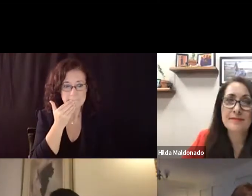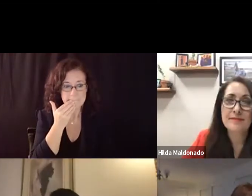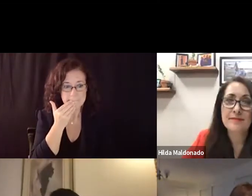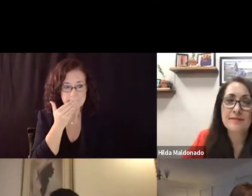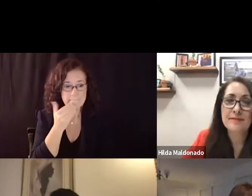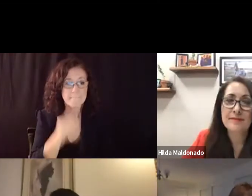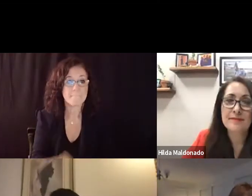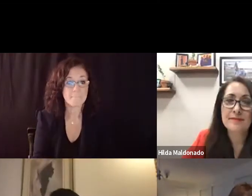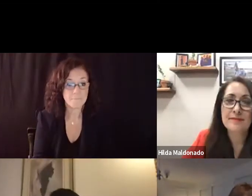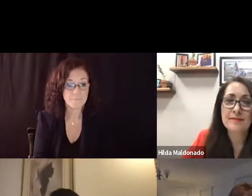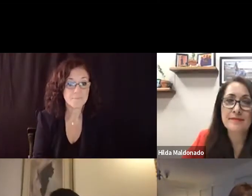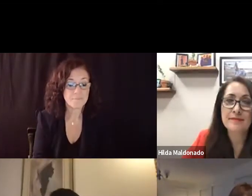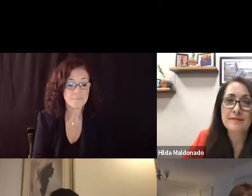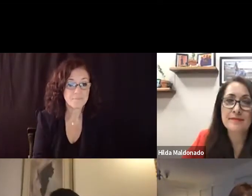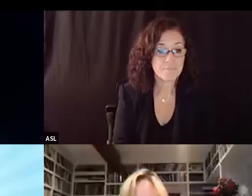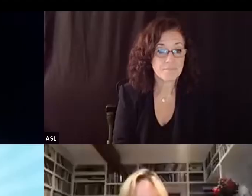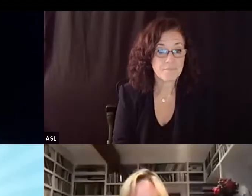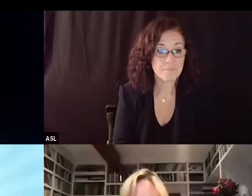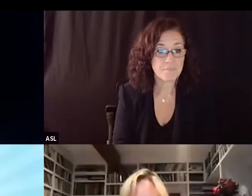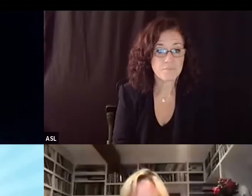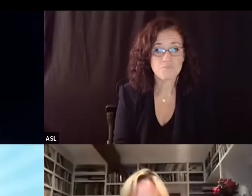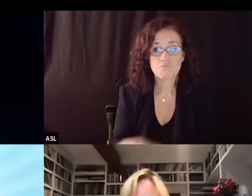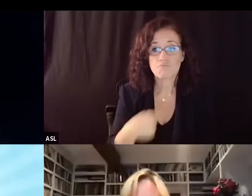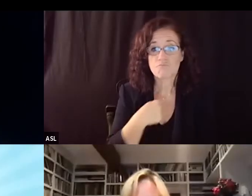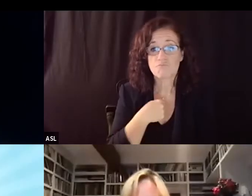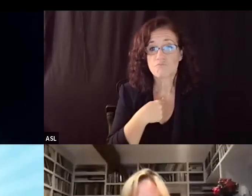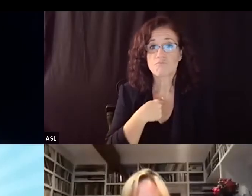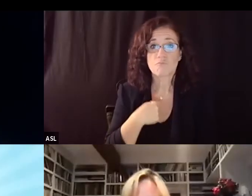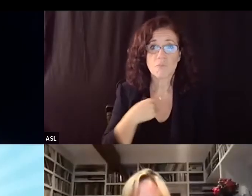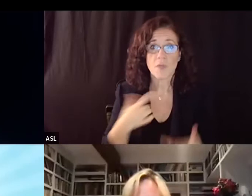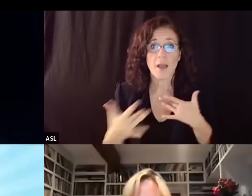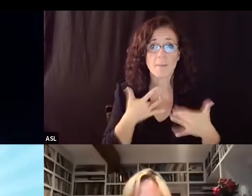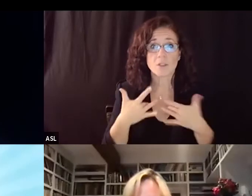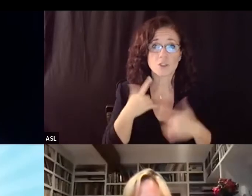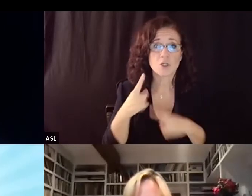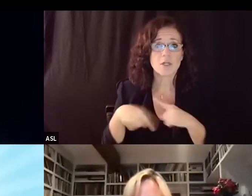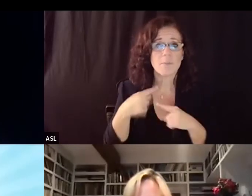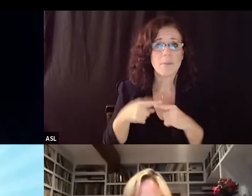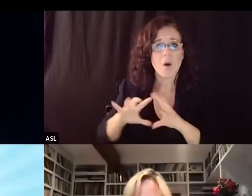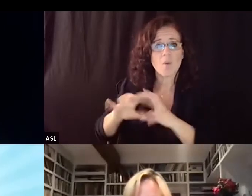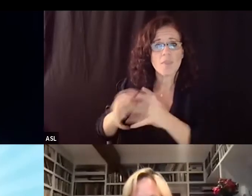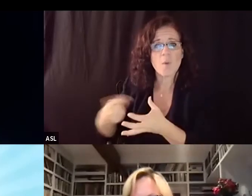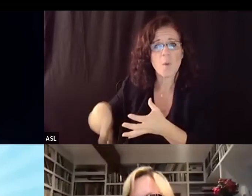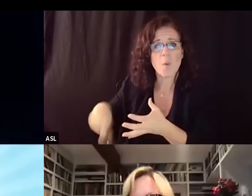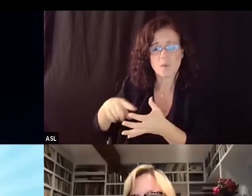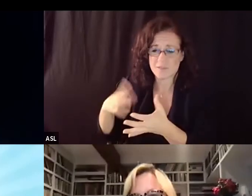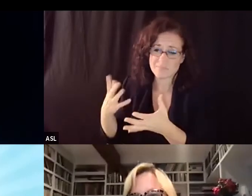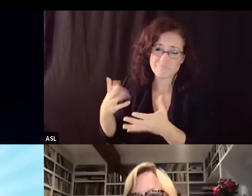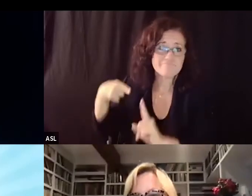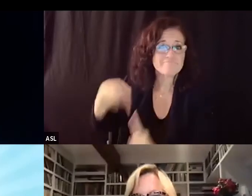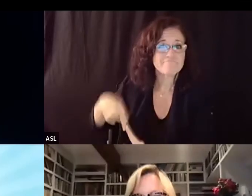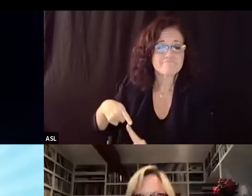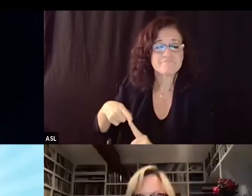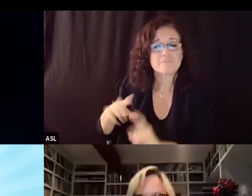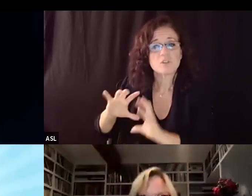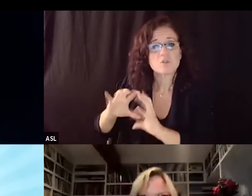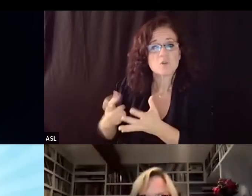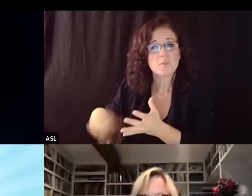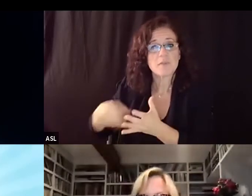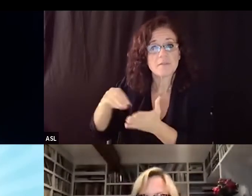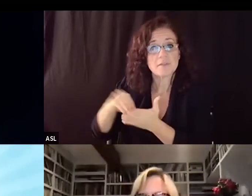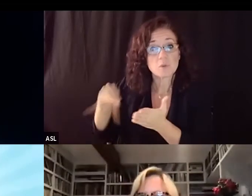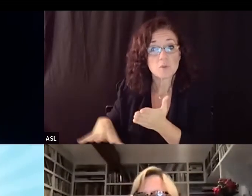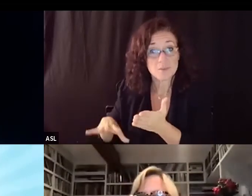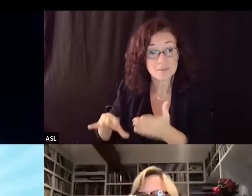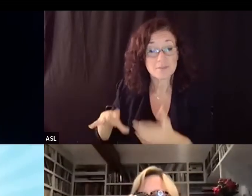concerned about you know like everyone about our most vulnerable students and as you know miss maldonado said the high